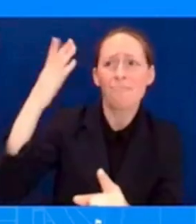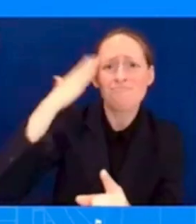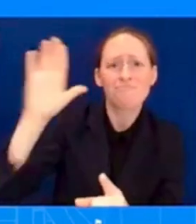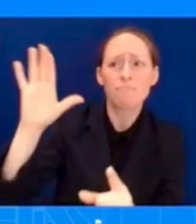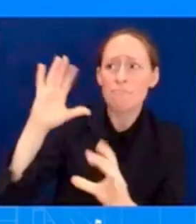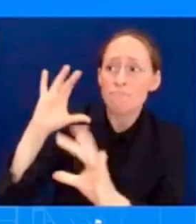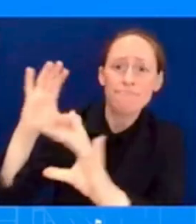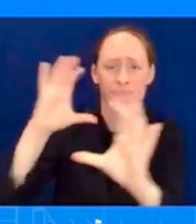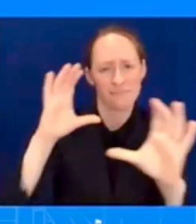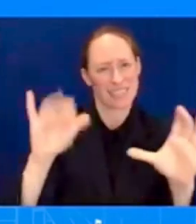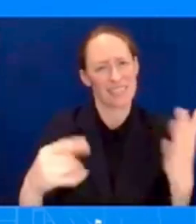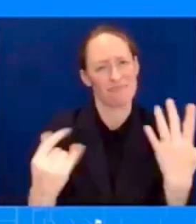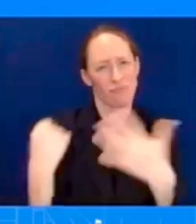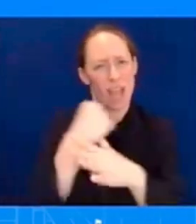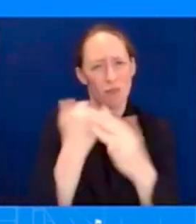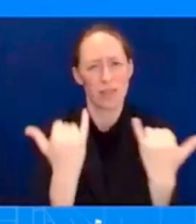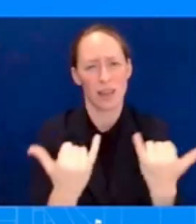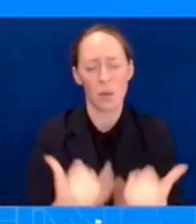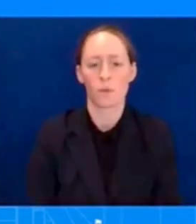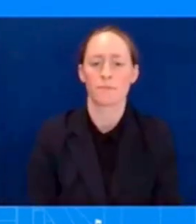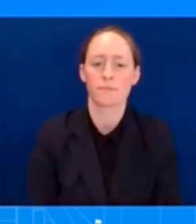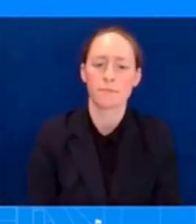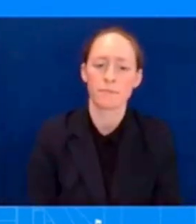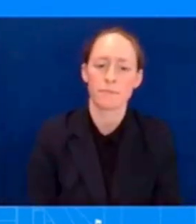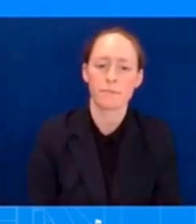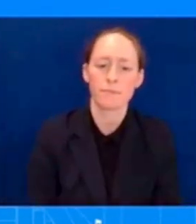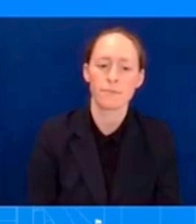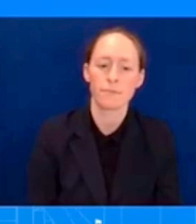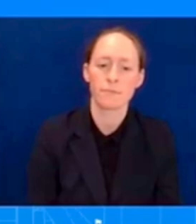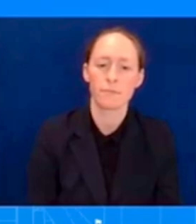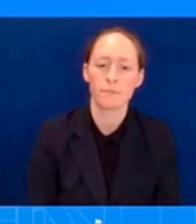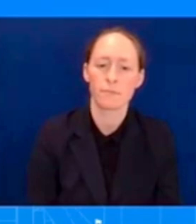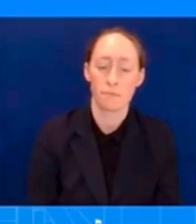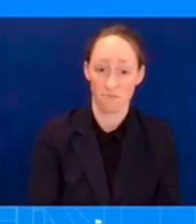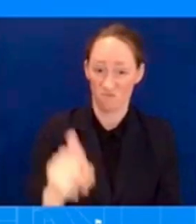believe that there are any survivors who aren't currently accounted for?